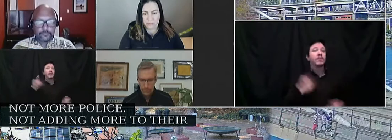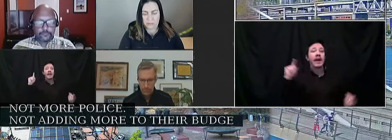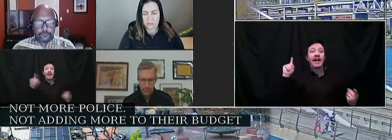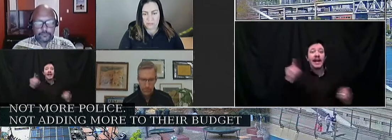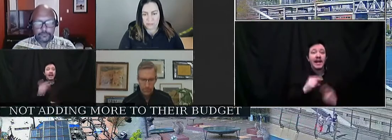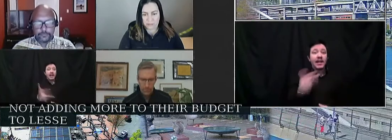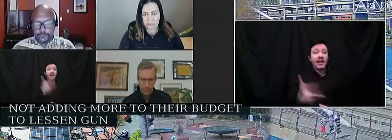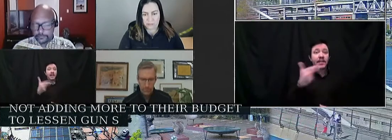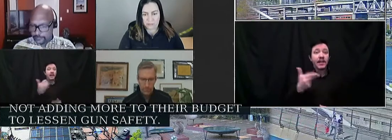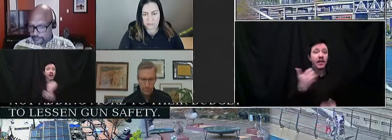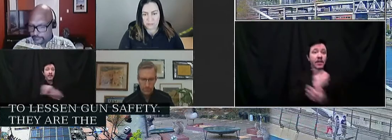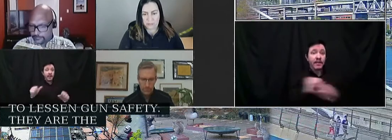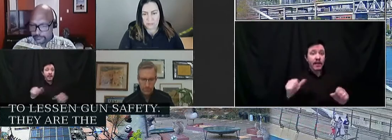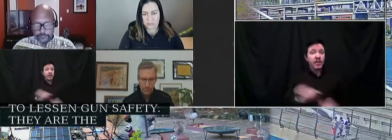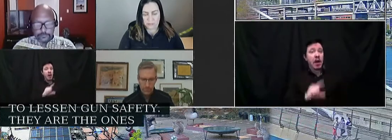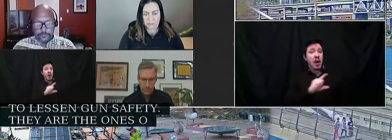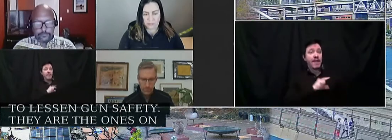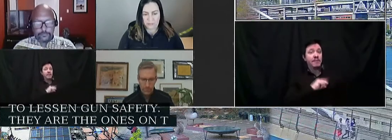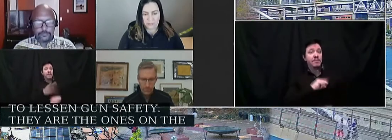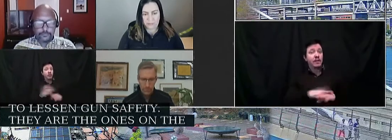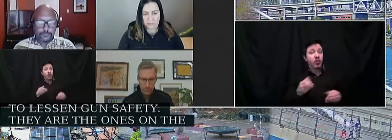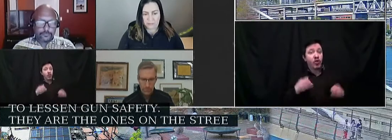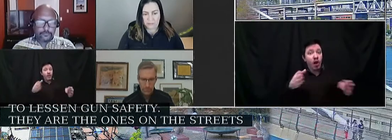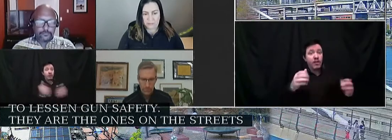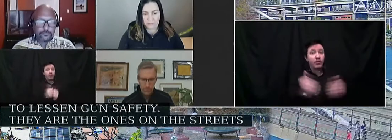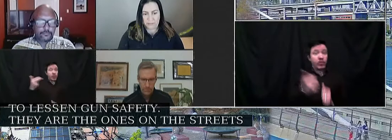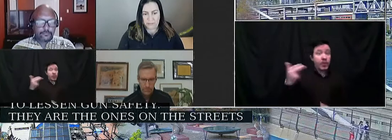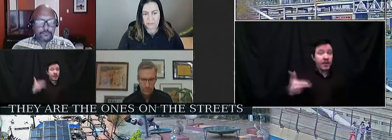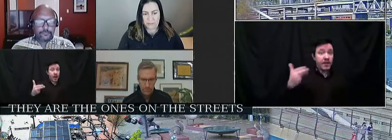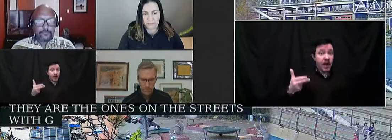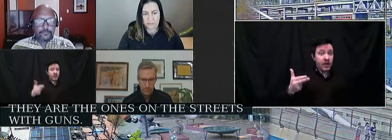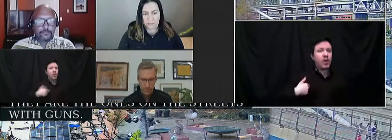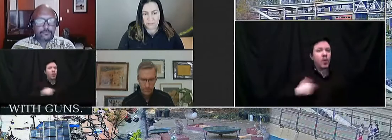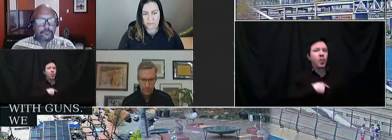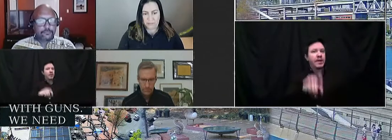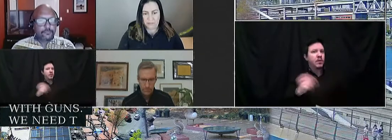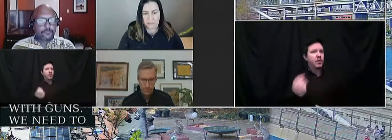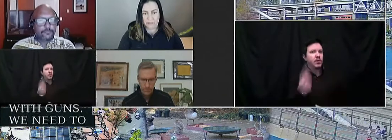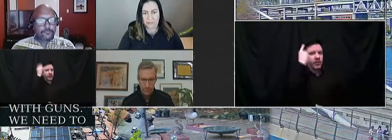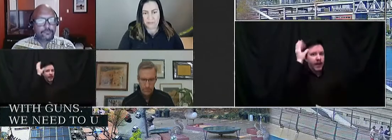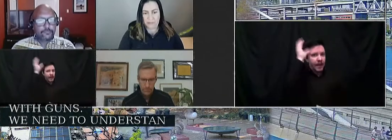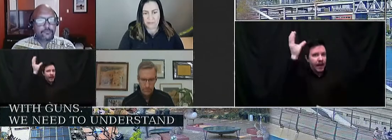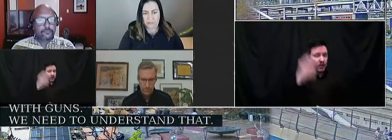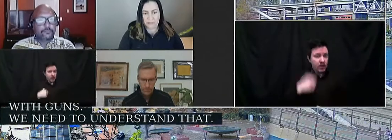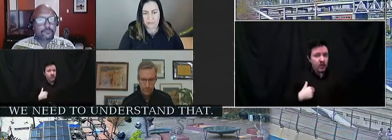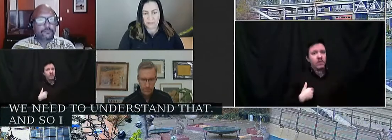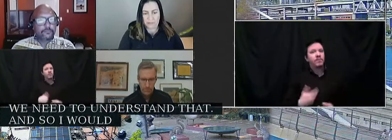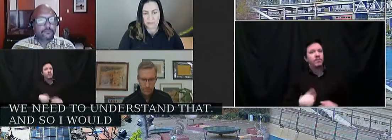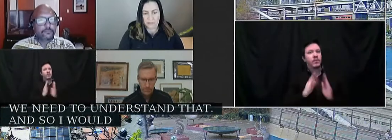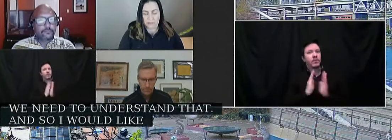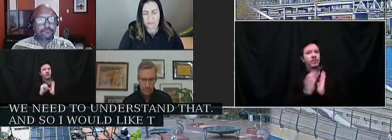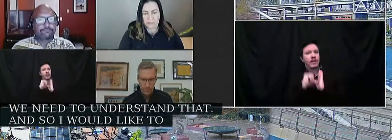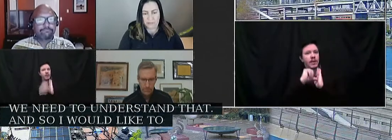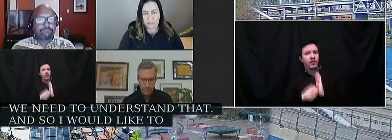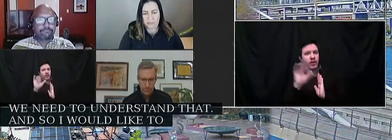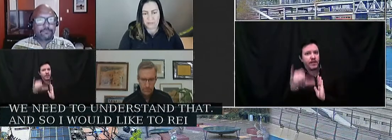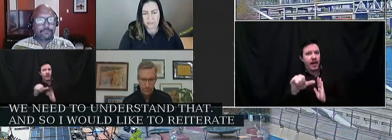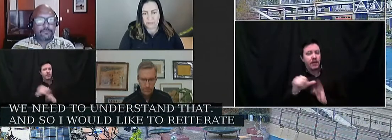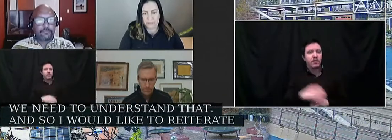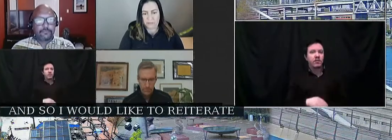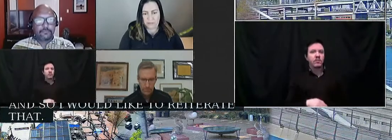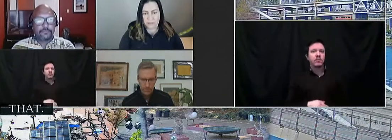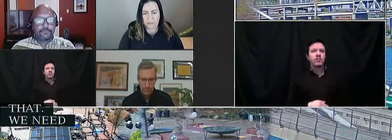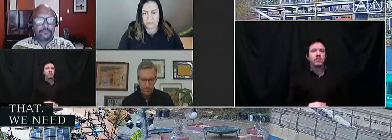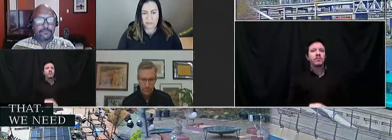They are the ones on the streets with guns. We need to understand that. And so I would like to reiterate that we need to